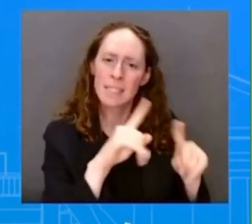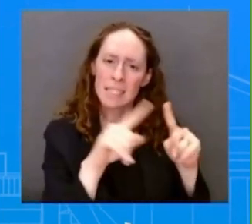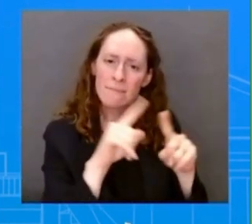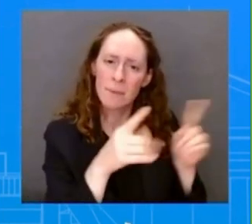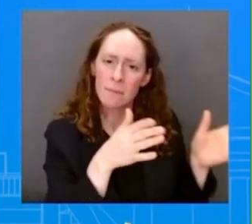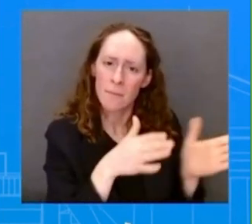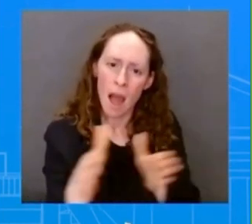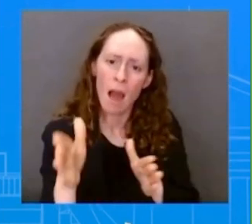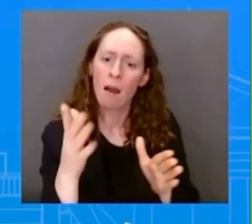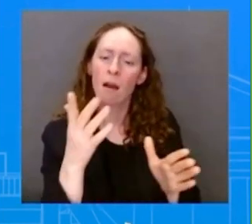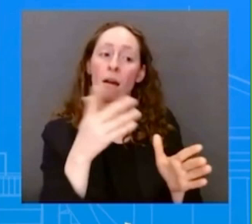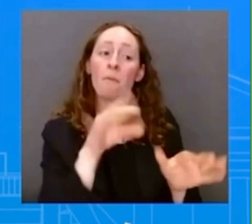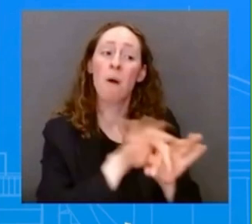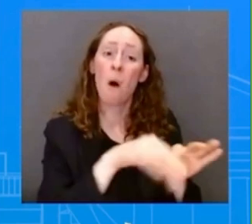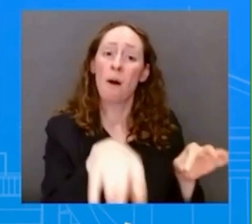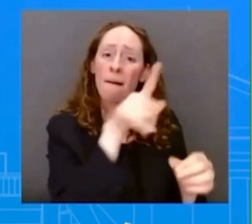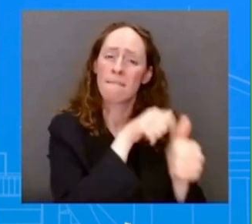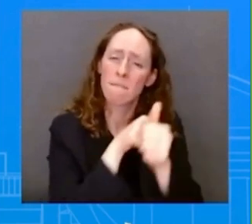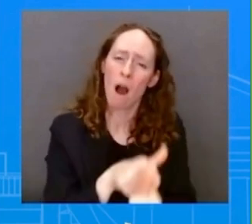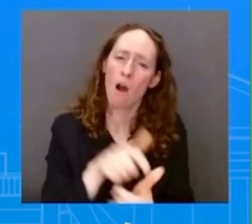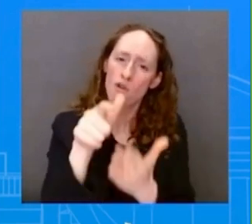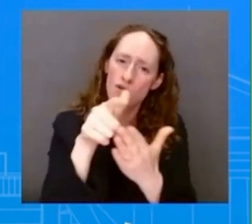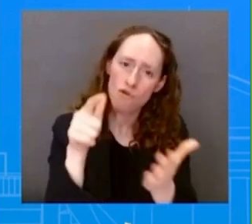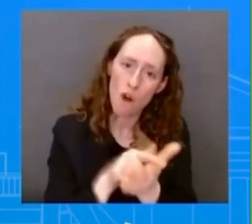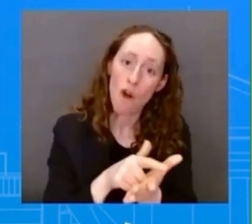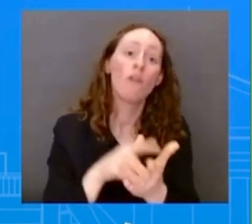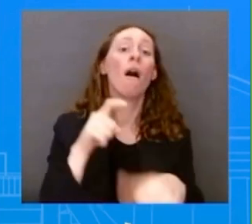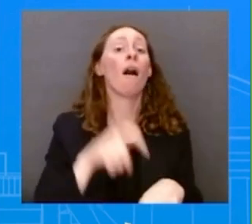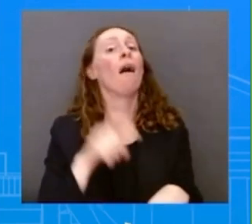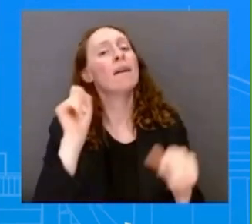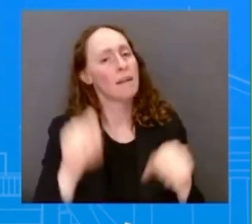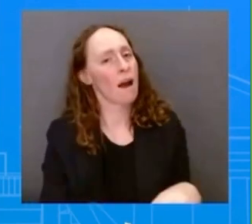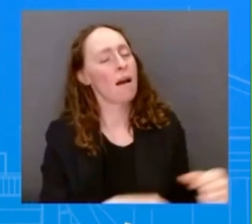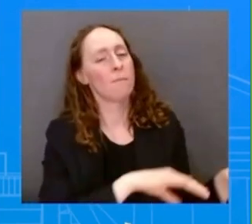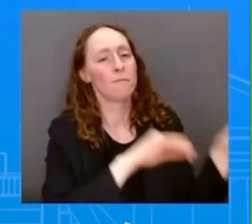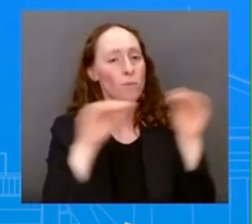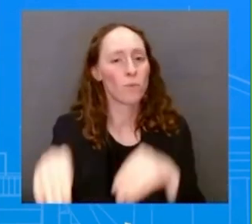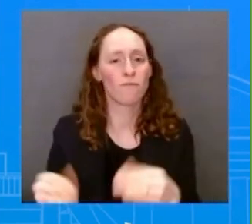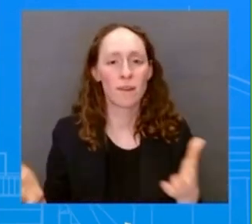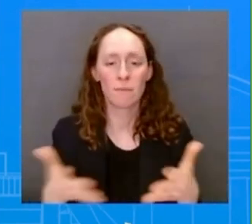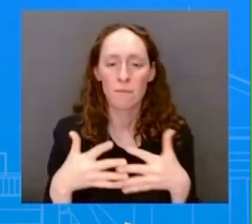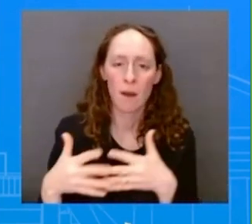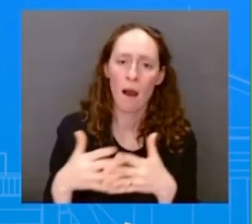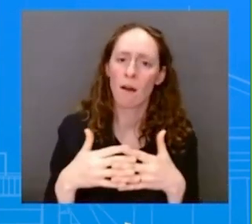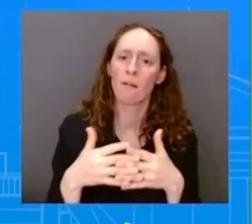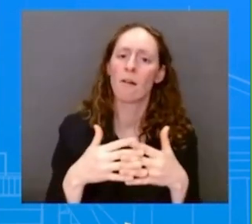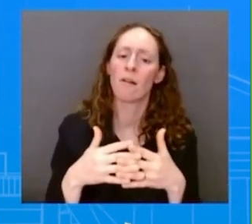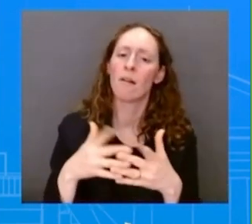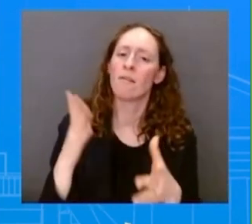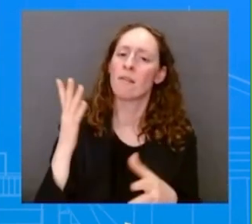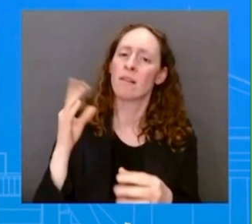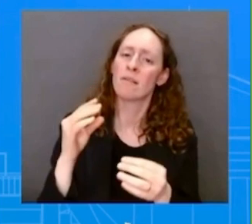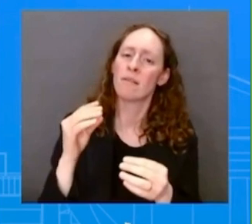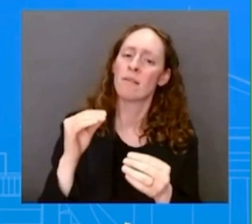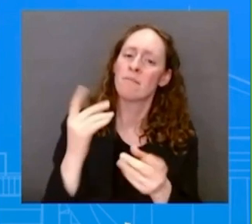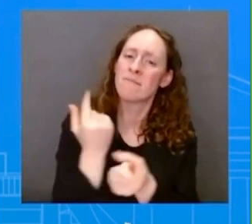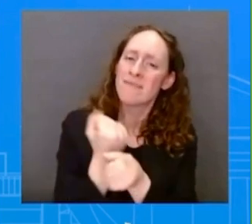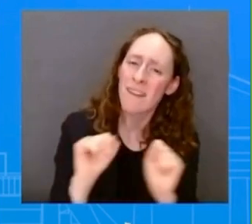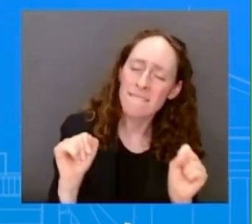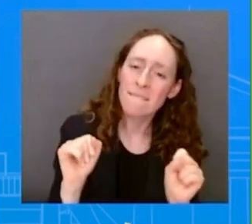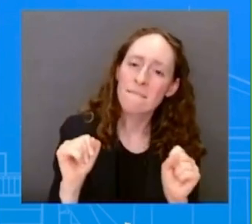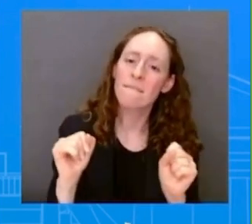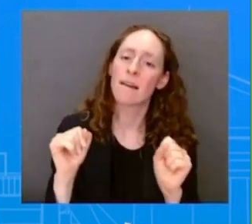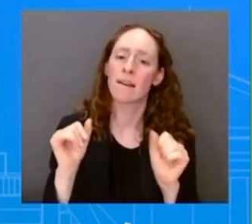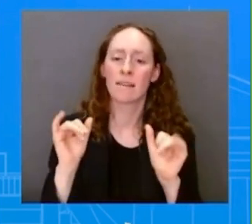And that's basically a foundational element of the migration, immigration policy that the President has been trying to, to pursue. And again,